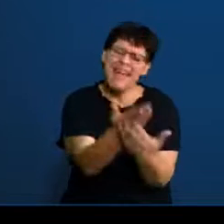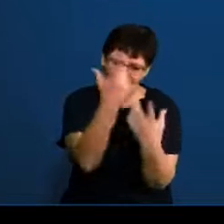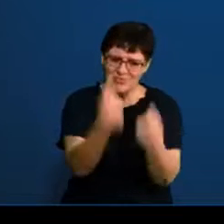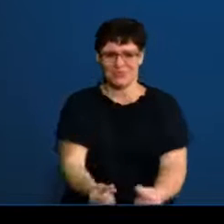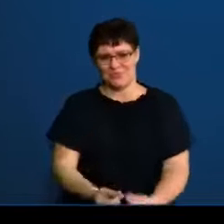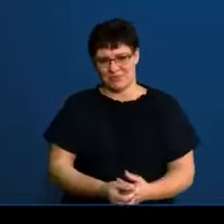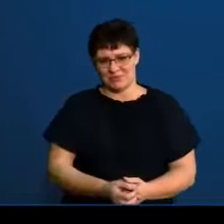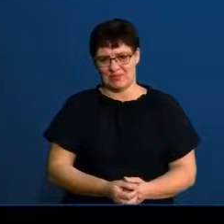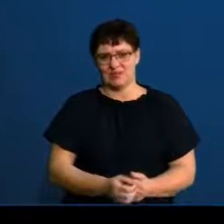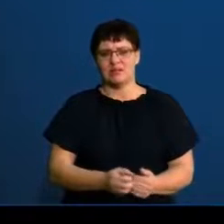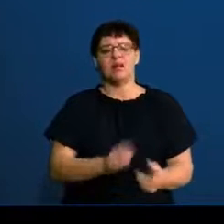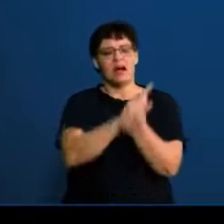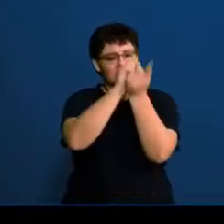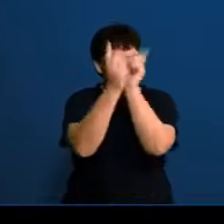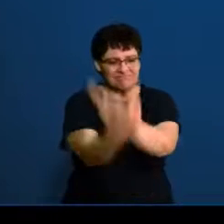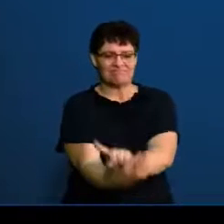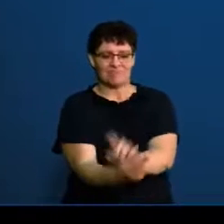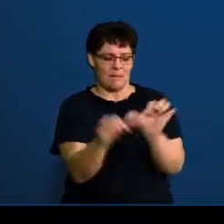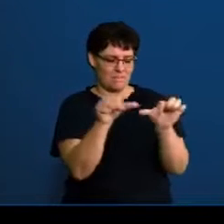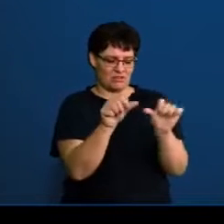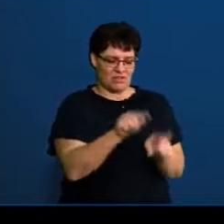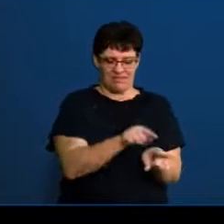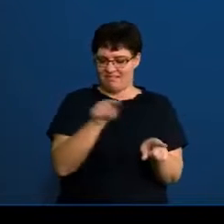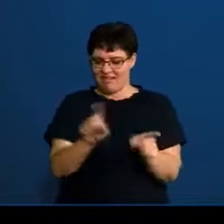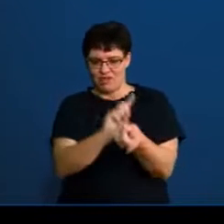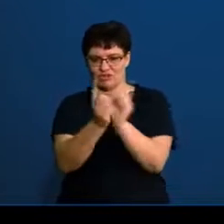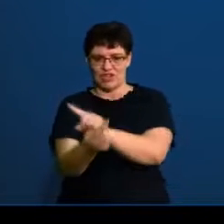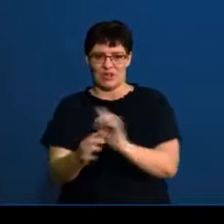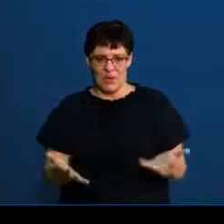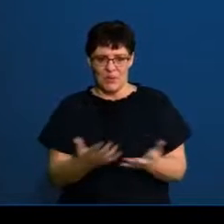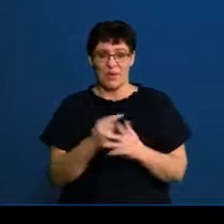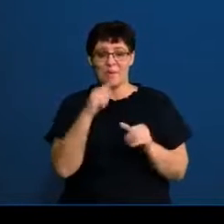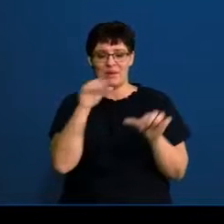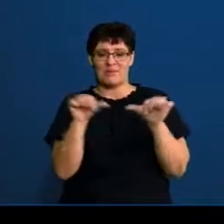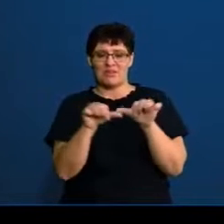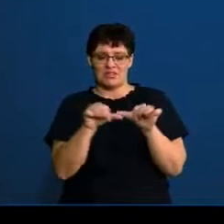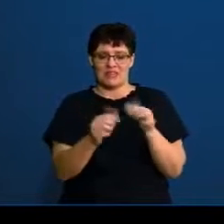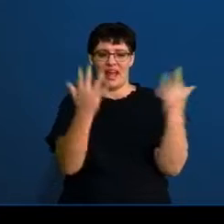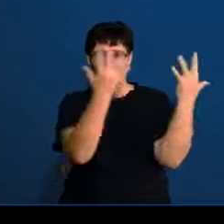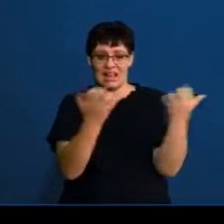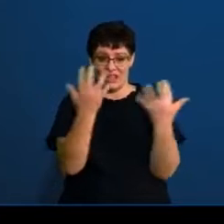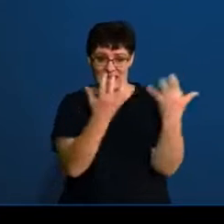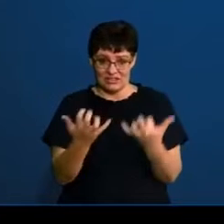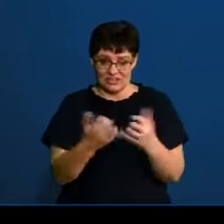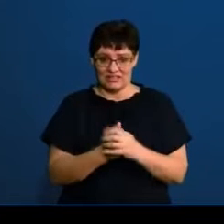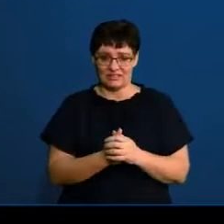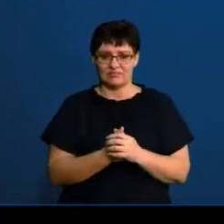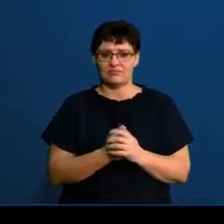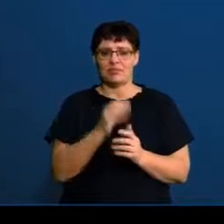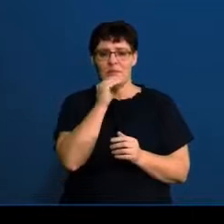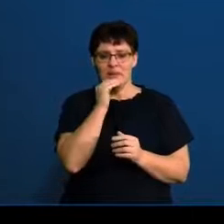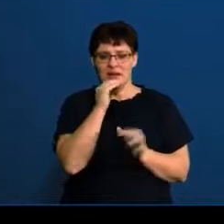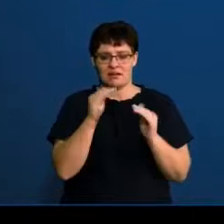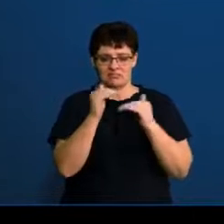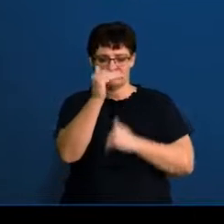Okay. Conversion of units, that will come up under measurement. Calculations, dealing with